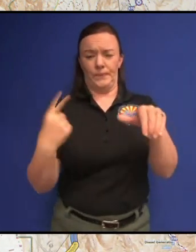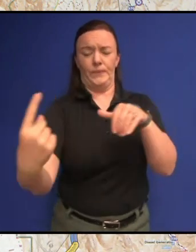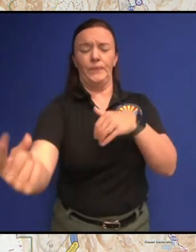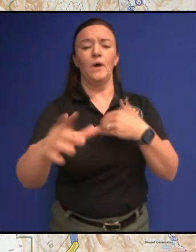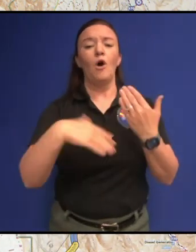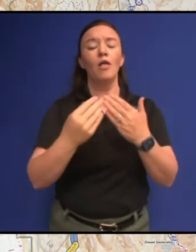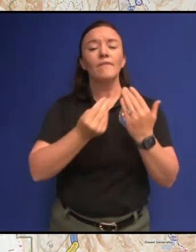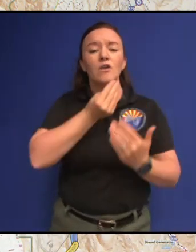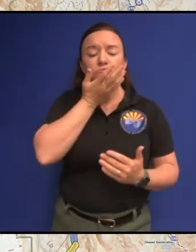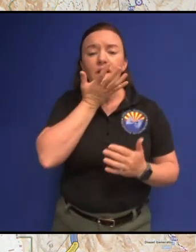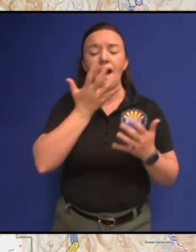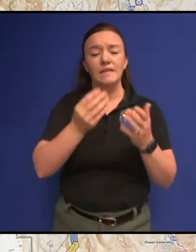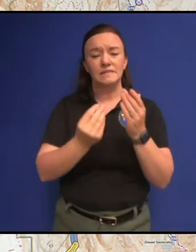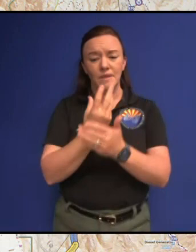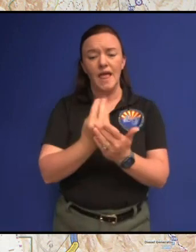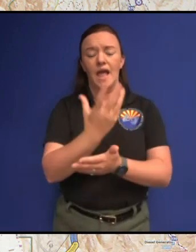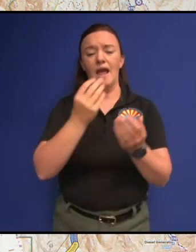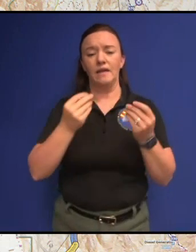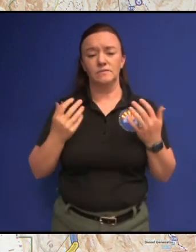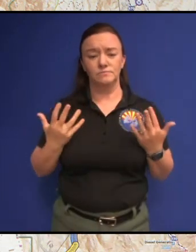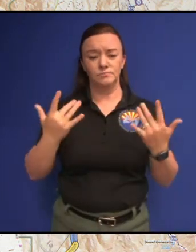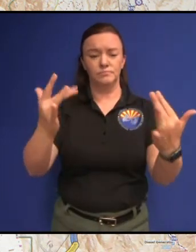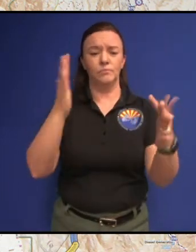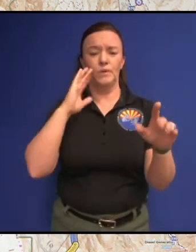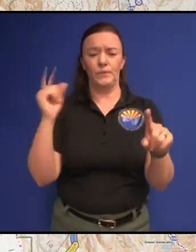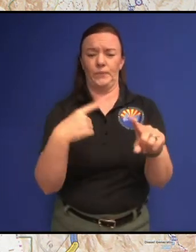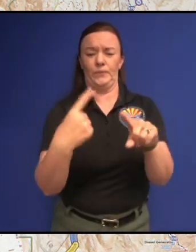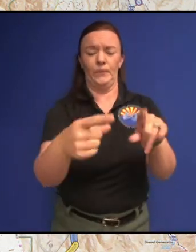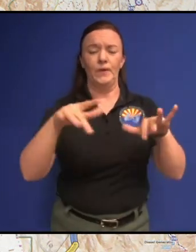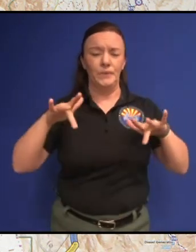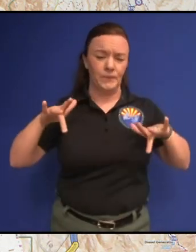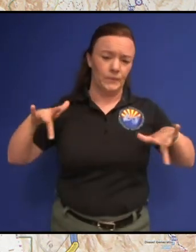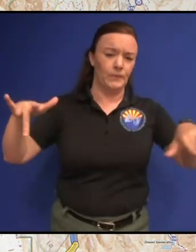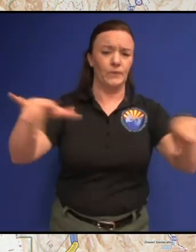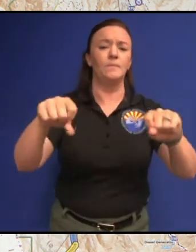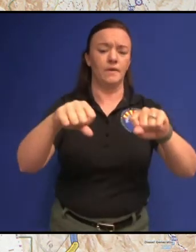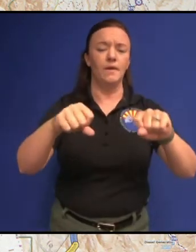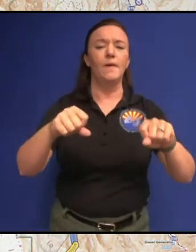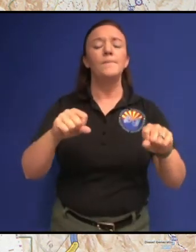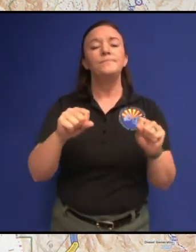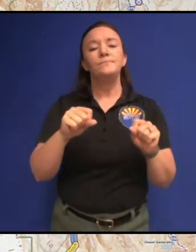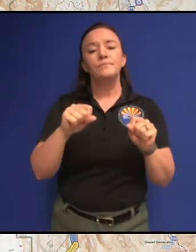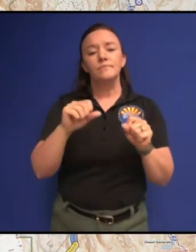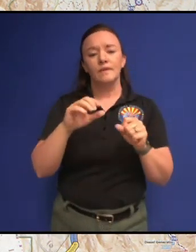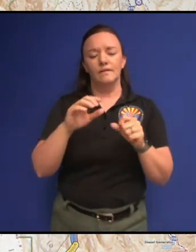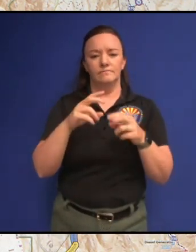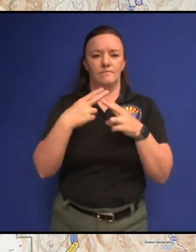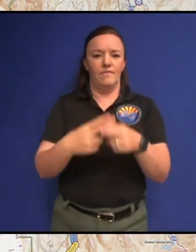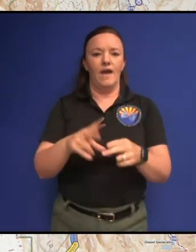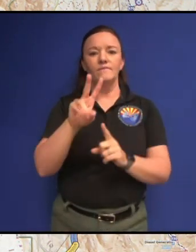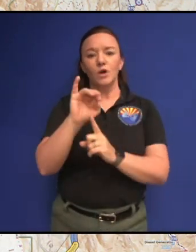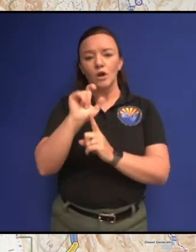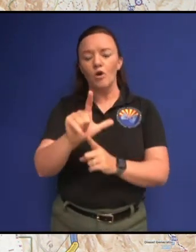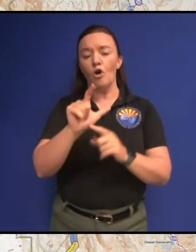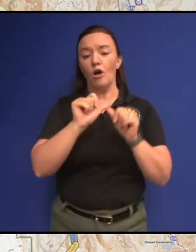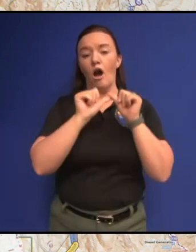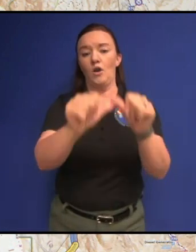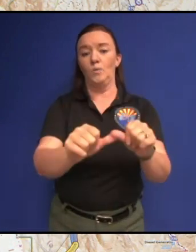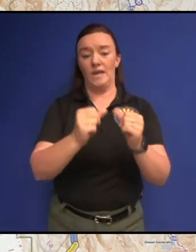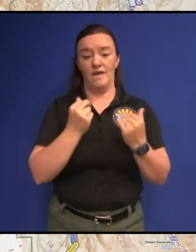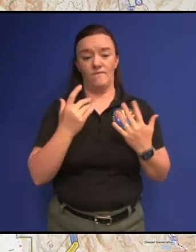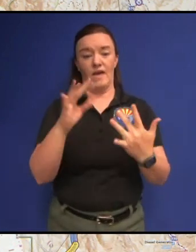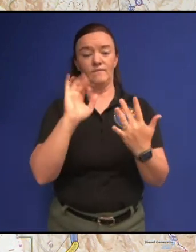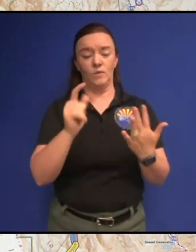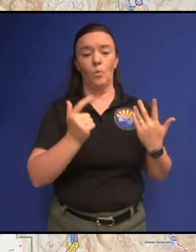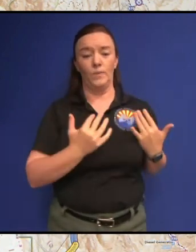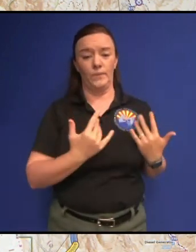it's done and you know we call that removing the vertical continuity of the fuel although that brush is still on the ground